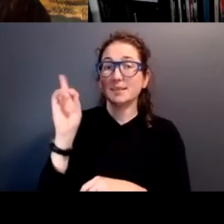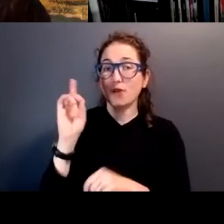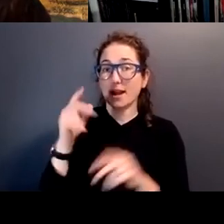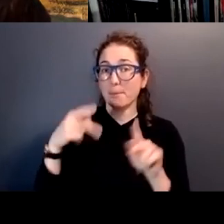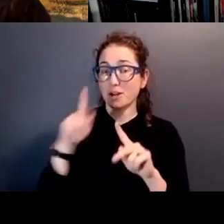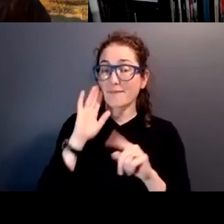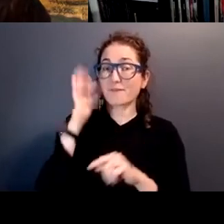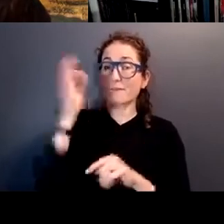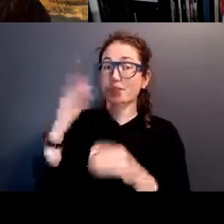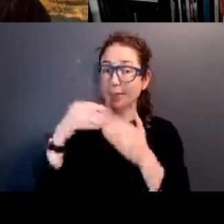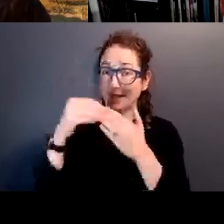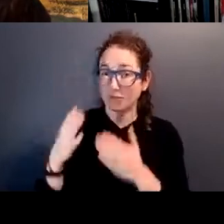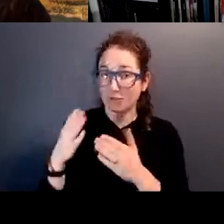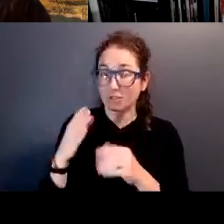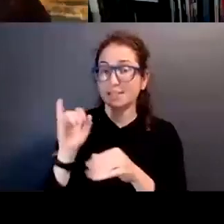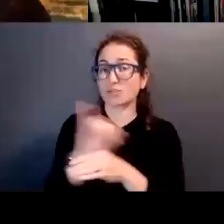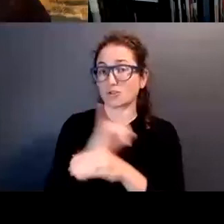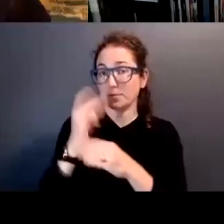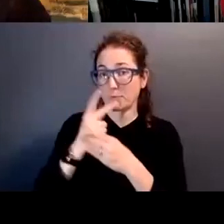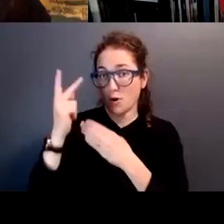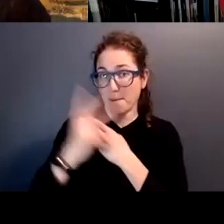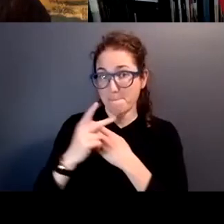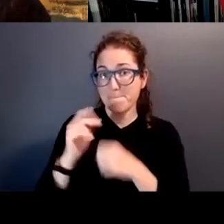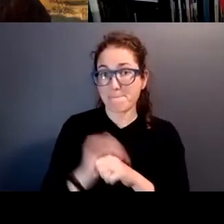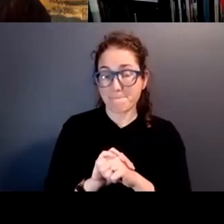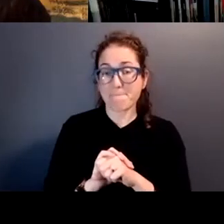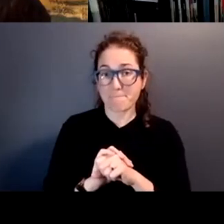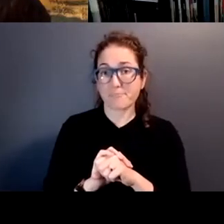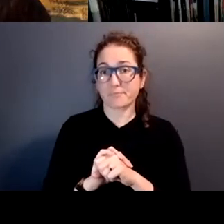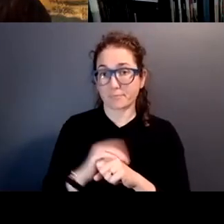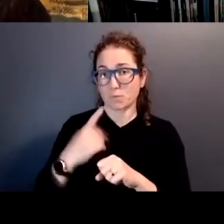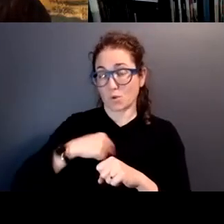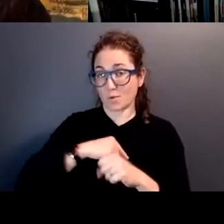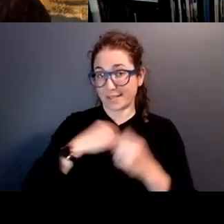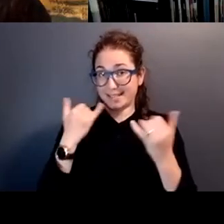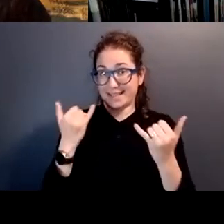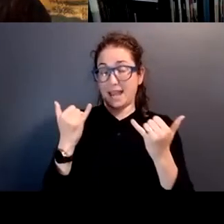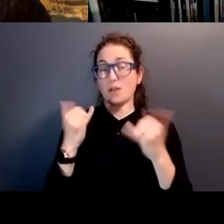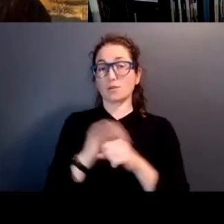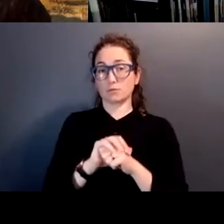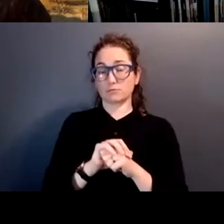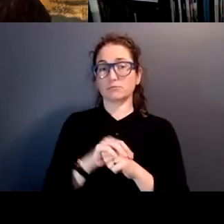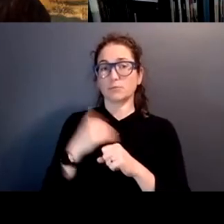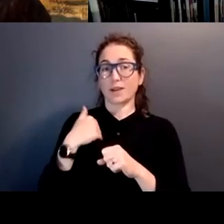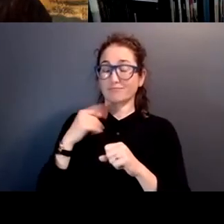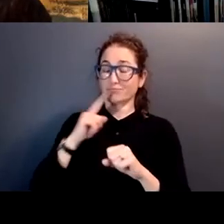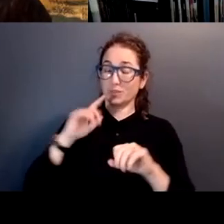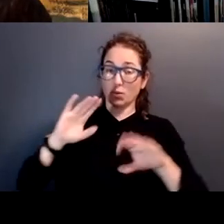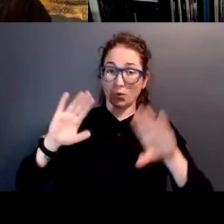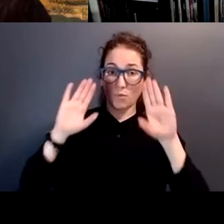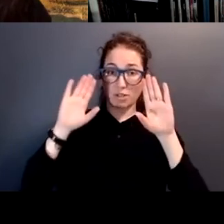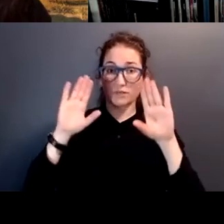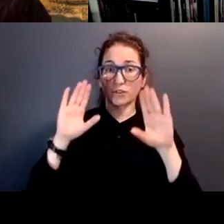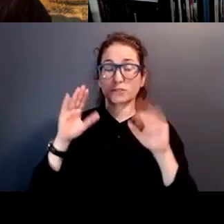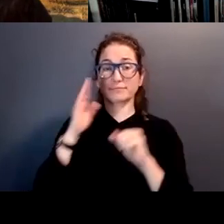future leaders internship program. So we are now, we now have a wonderful, um,